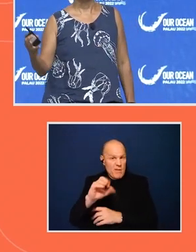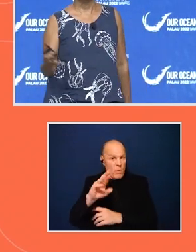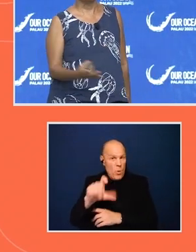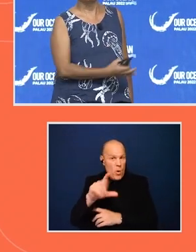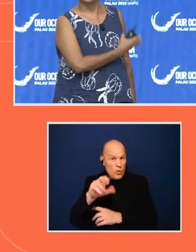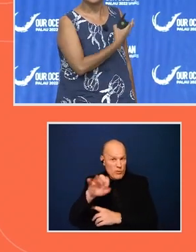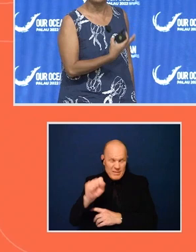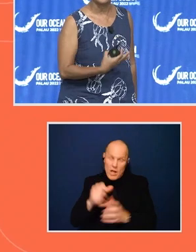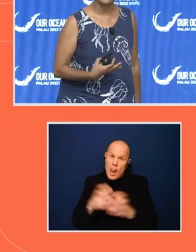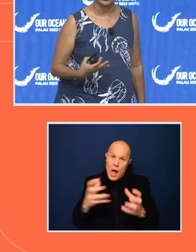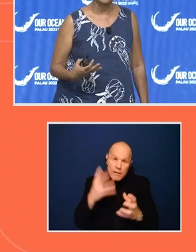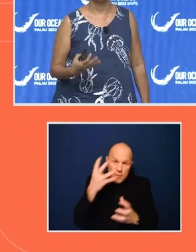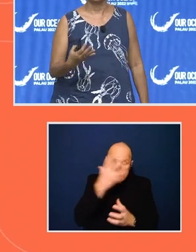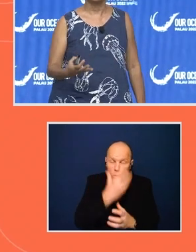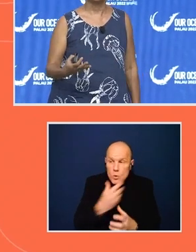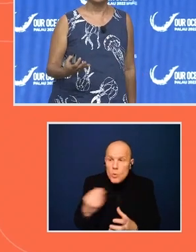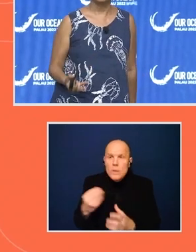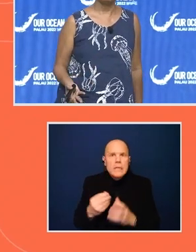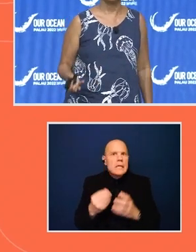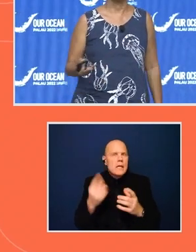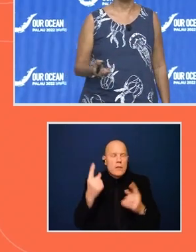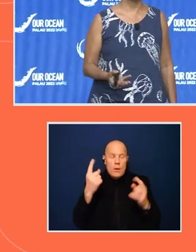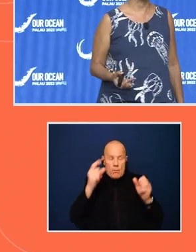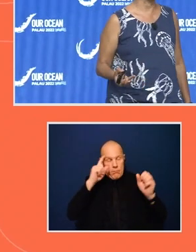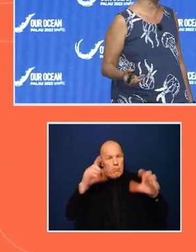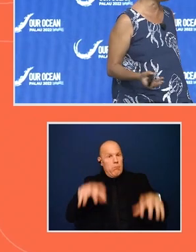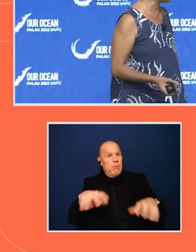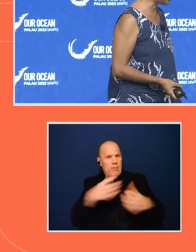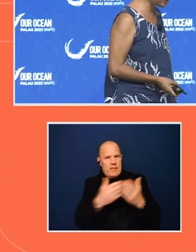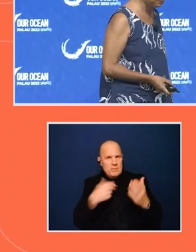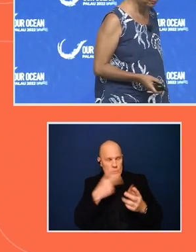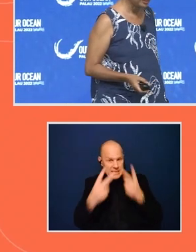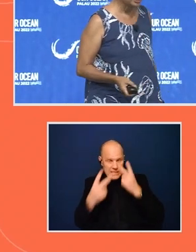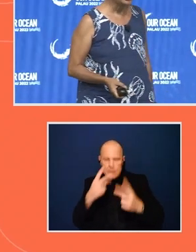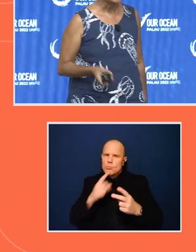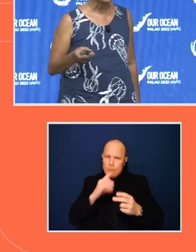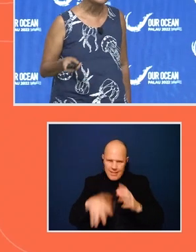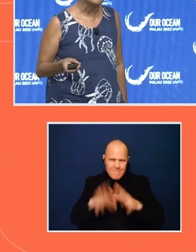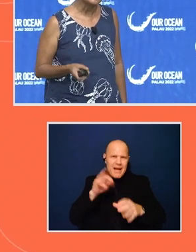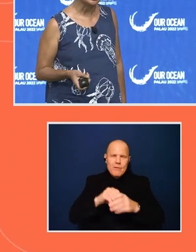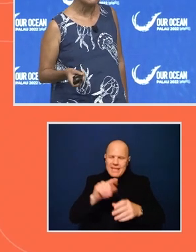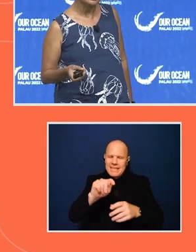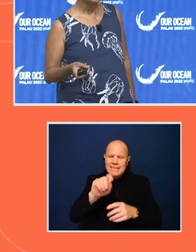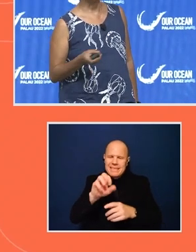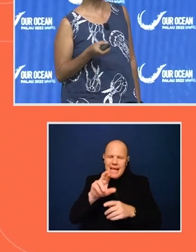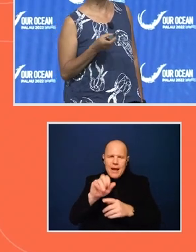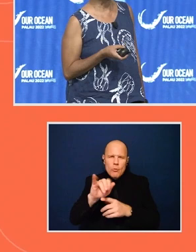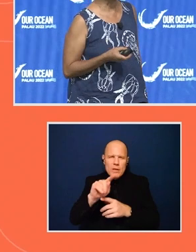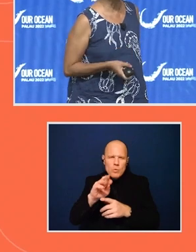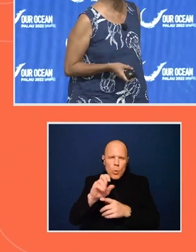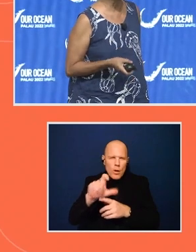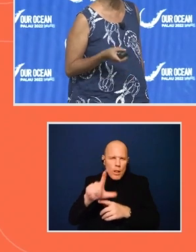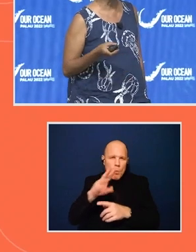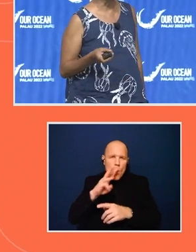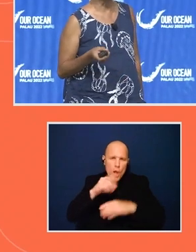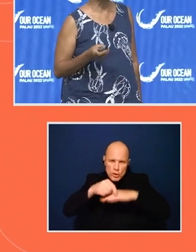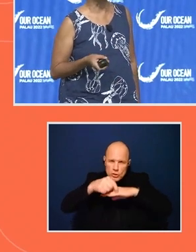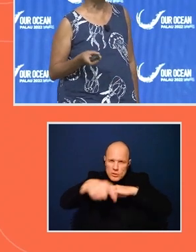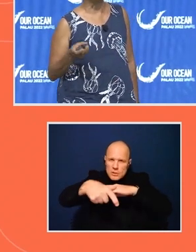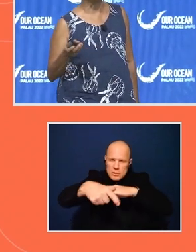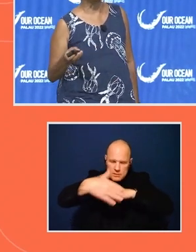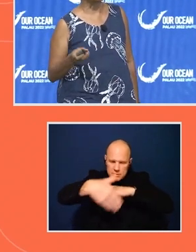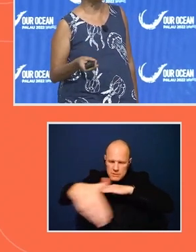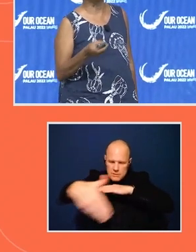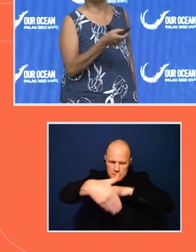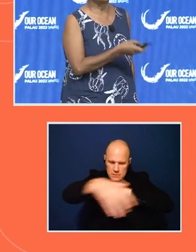the wonder that we saw earlier are really found in territorial waters. At the same time, territorial waters are really